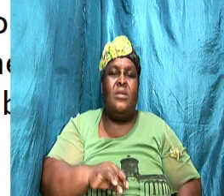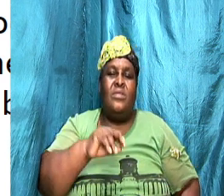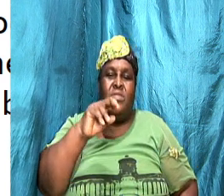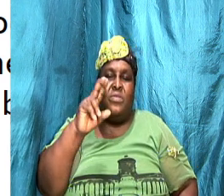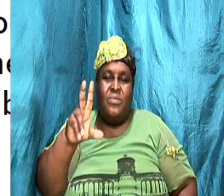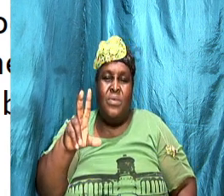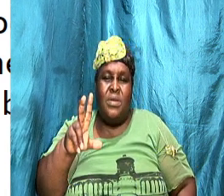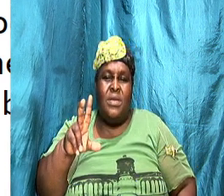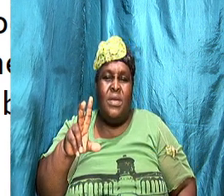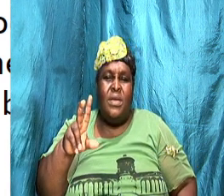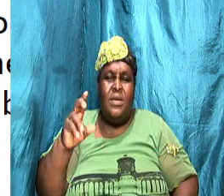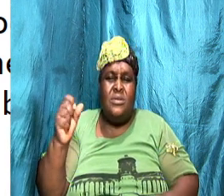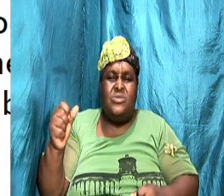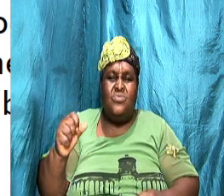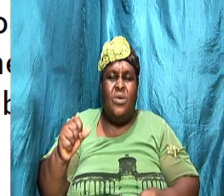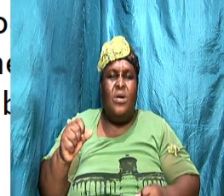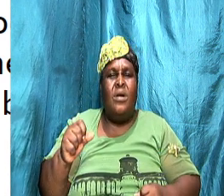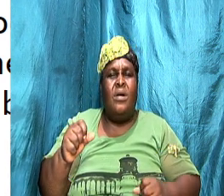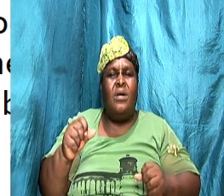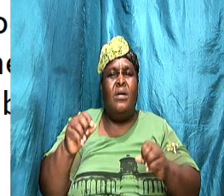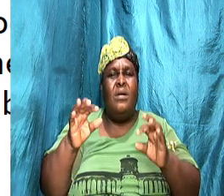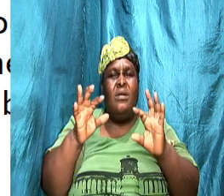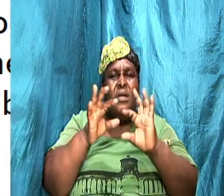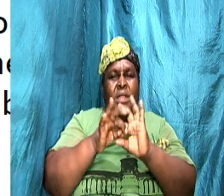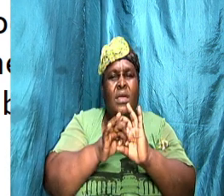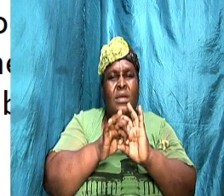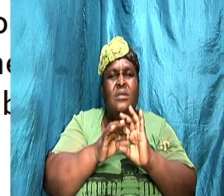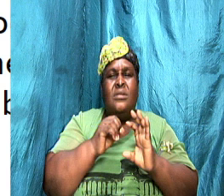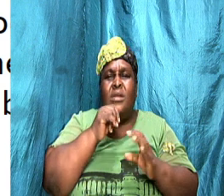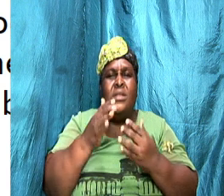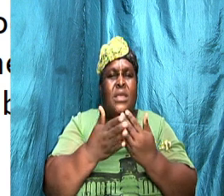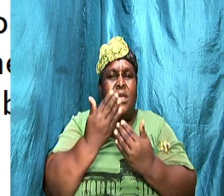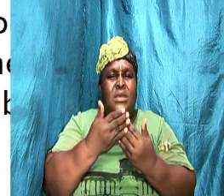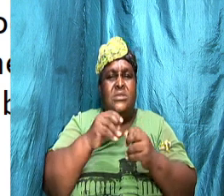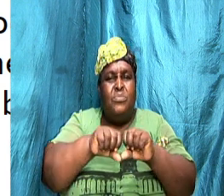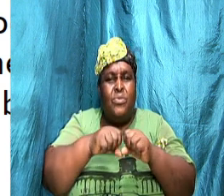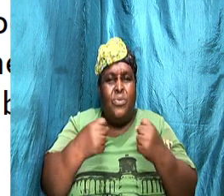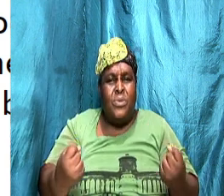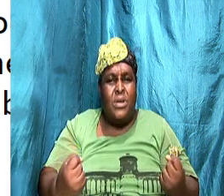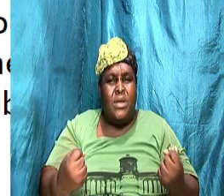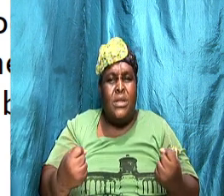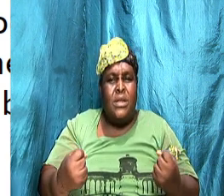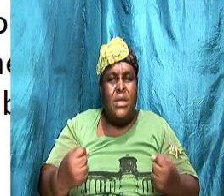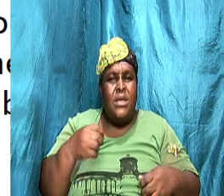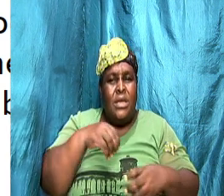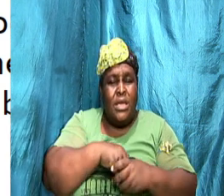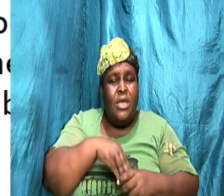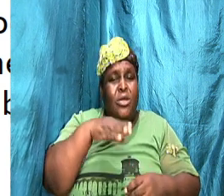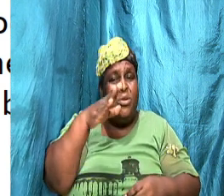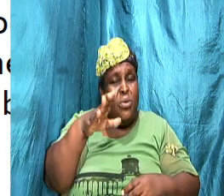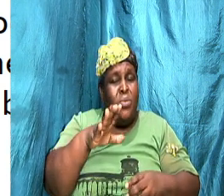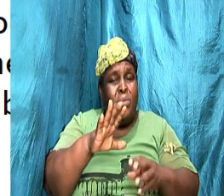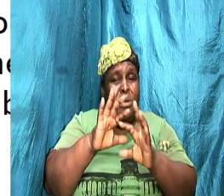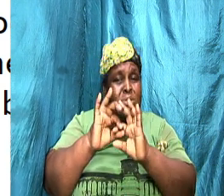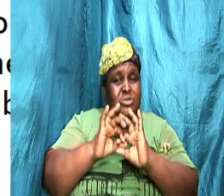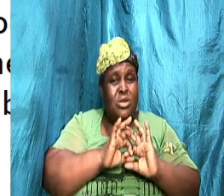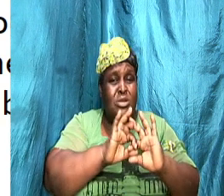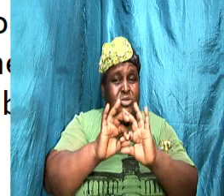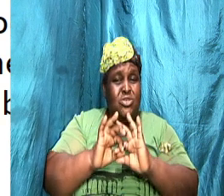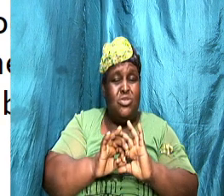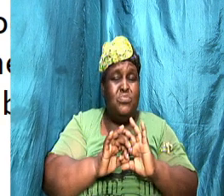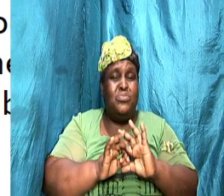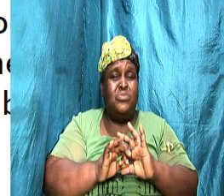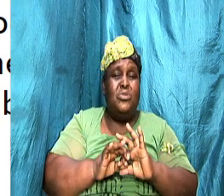not easily broken so look here in your relationship you must understand it is you your spouse and you make